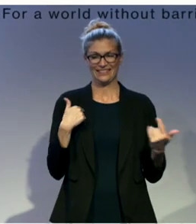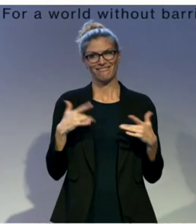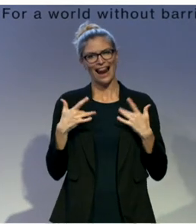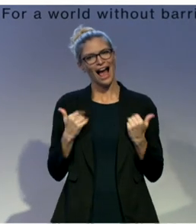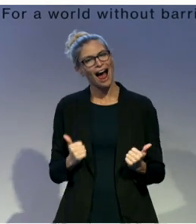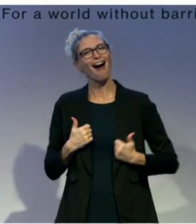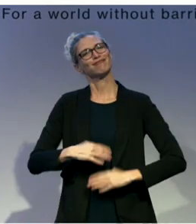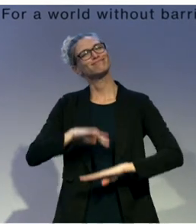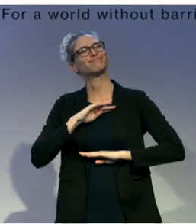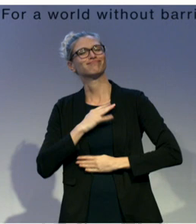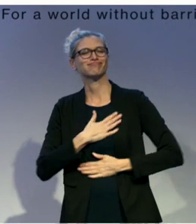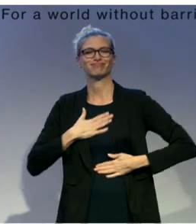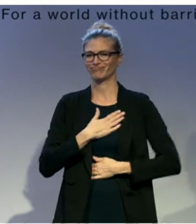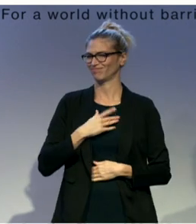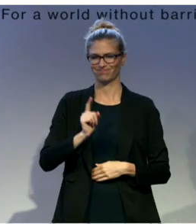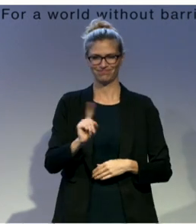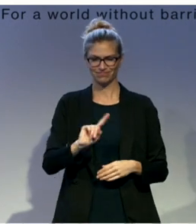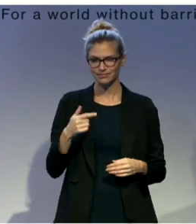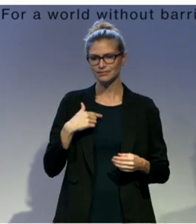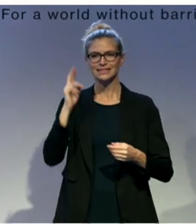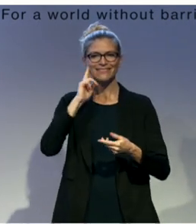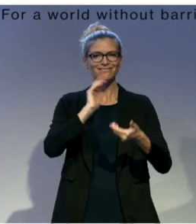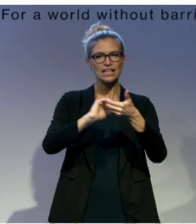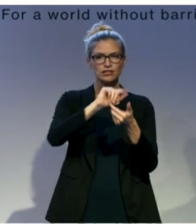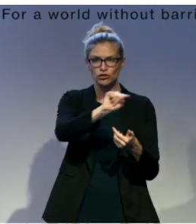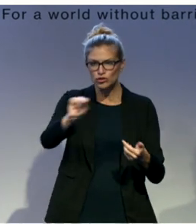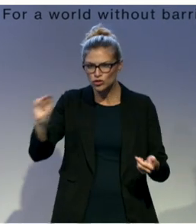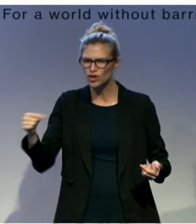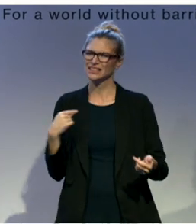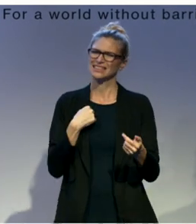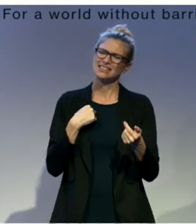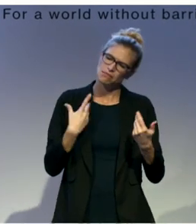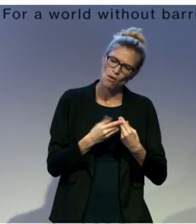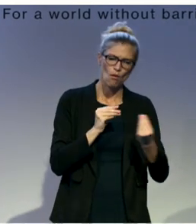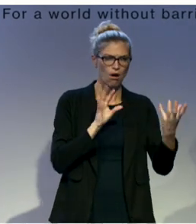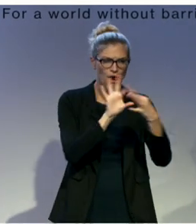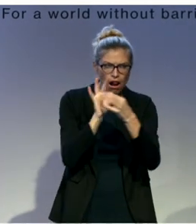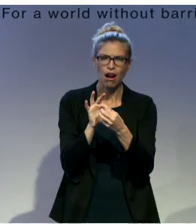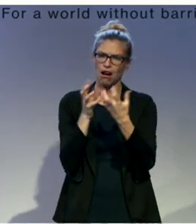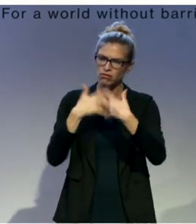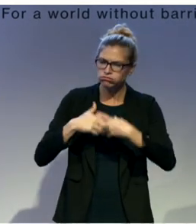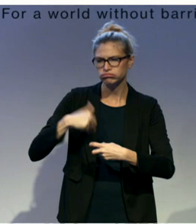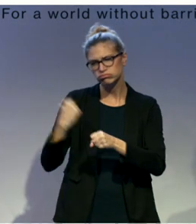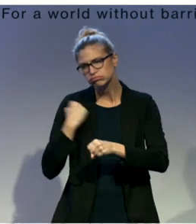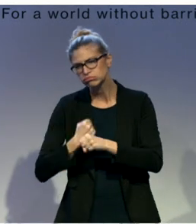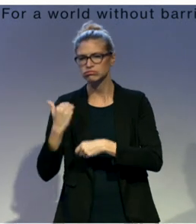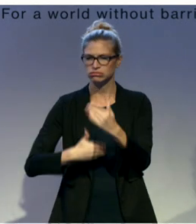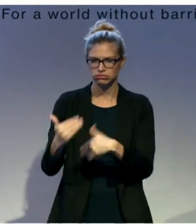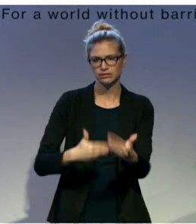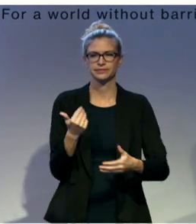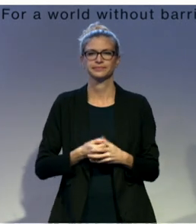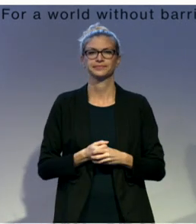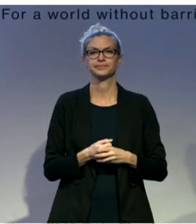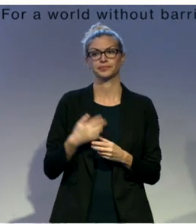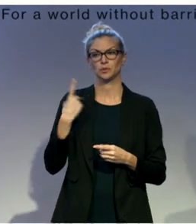deaf organisations. But it is a long road ahead, unfortunately. Until, obviously, there's another thing that we've brought in